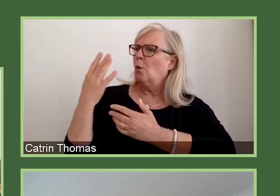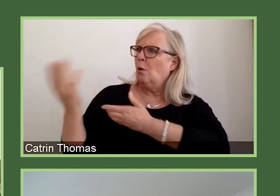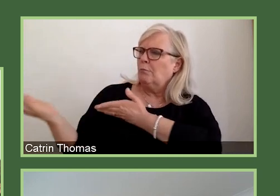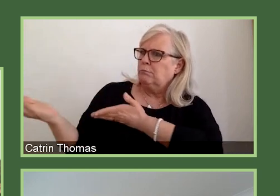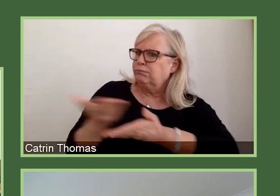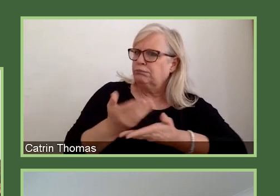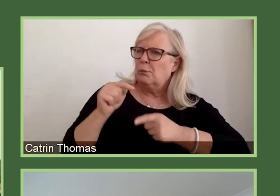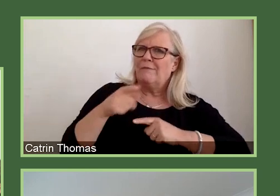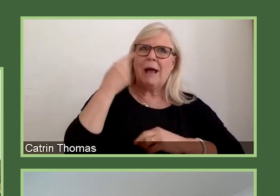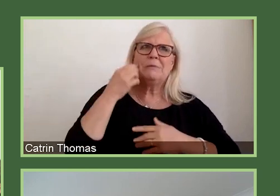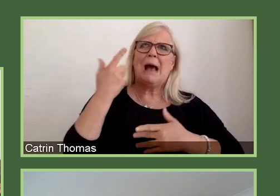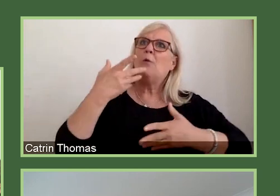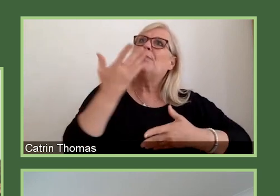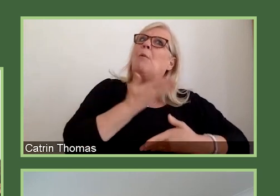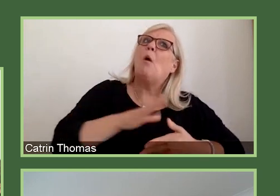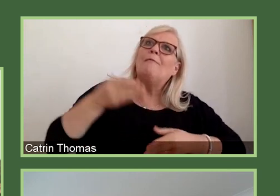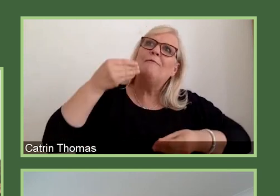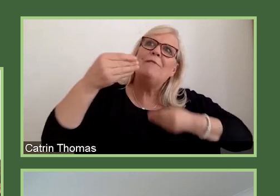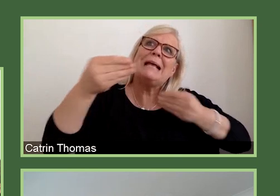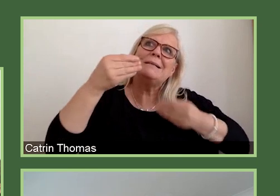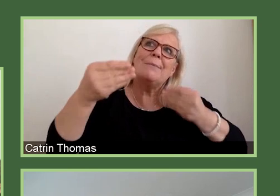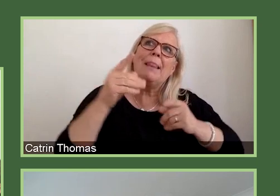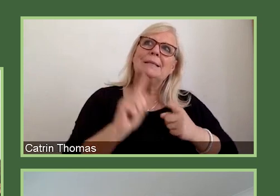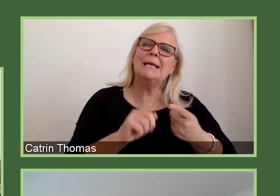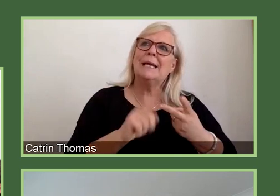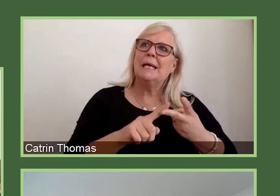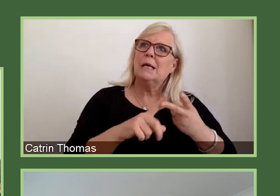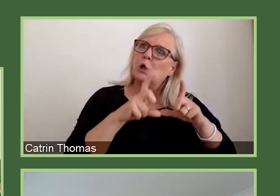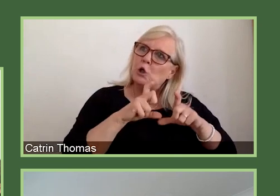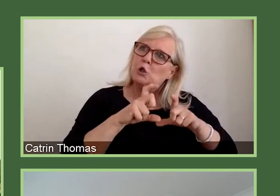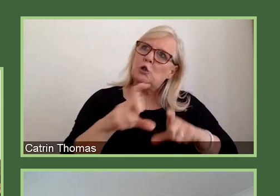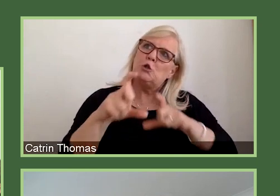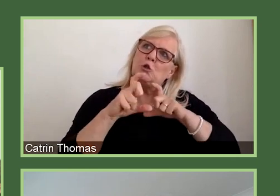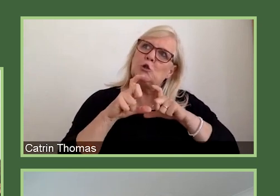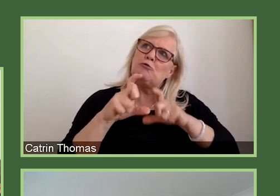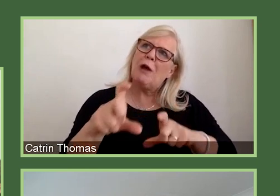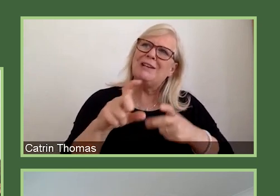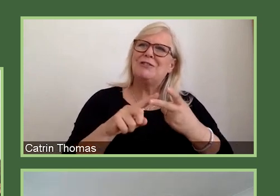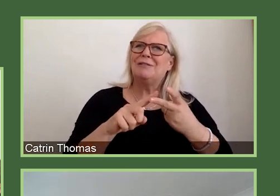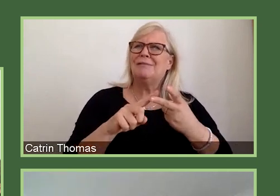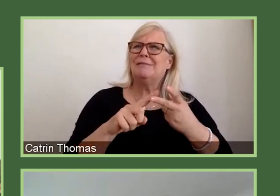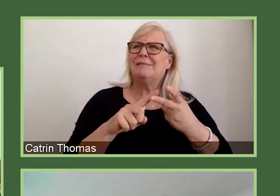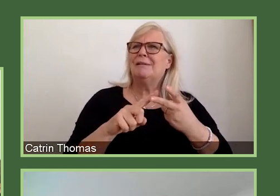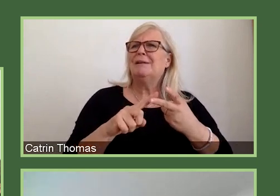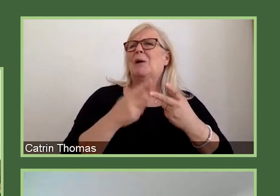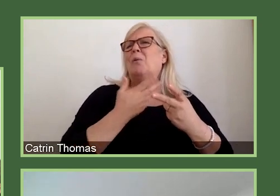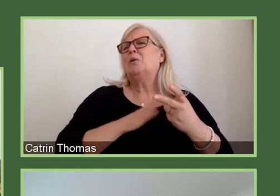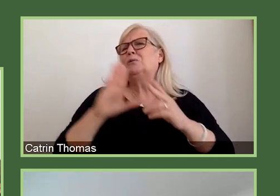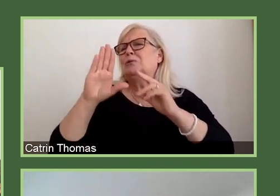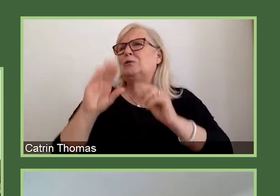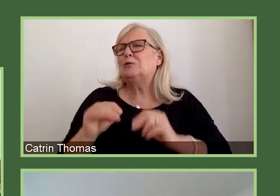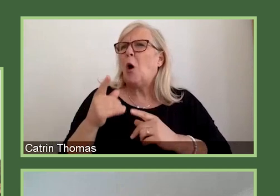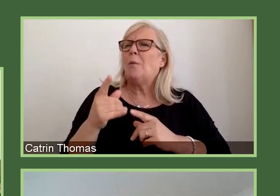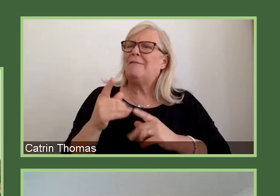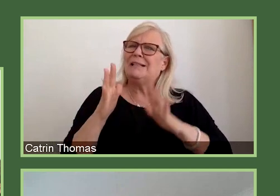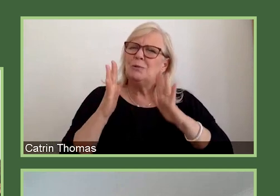getting off of the treadmill of constantly writing grant applications. And as Michael says, a little bit more of an